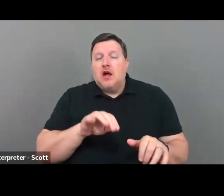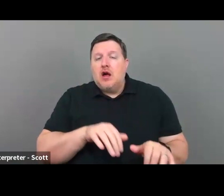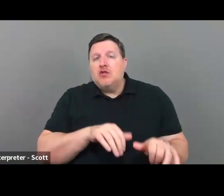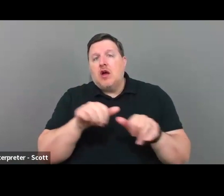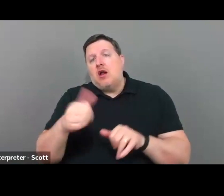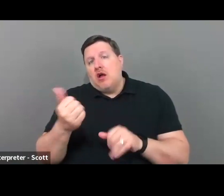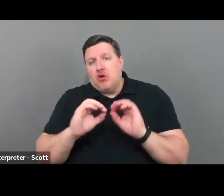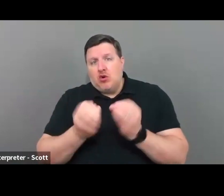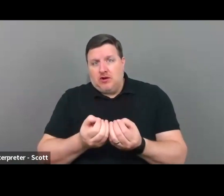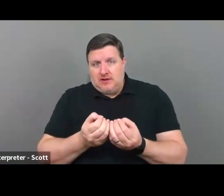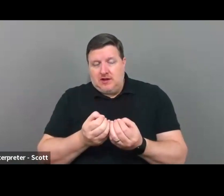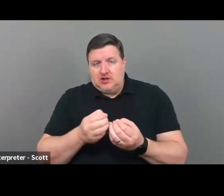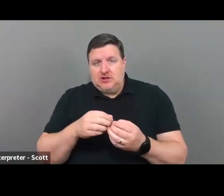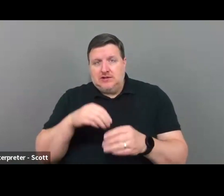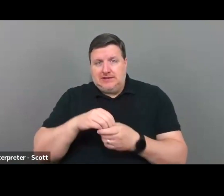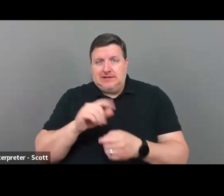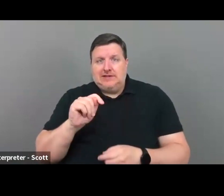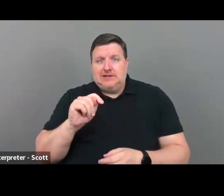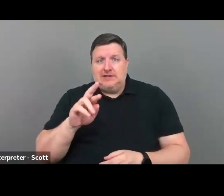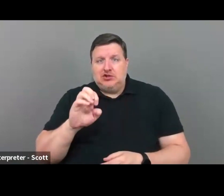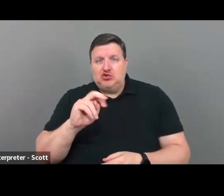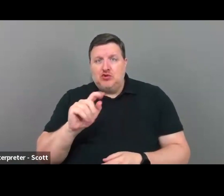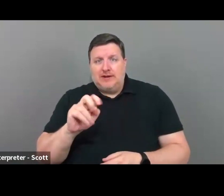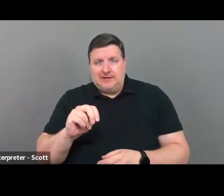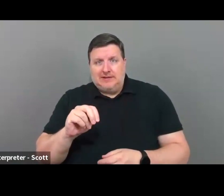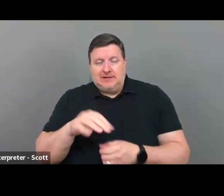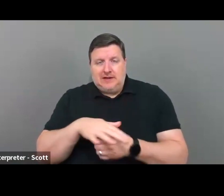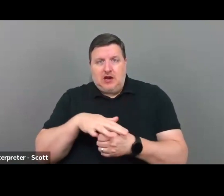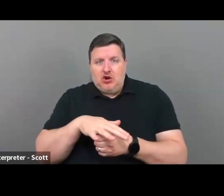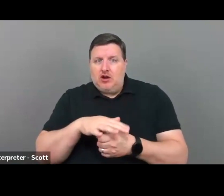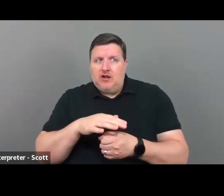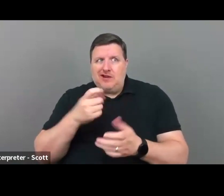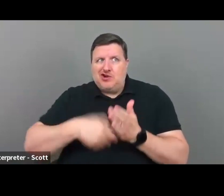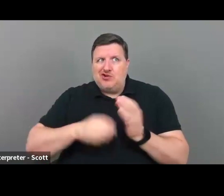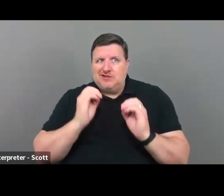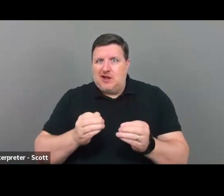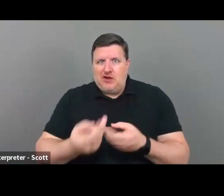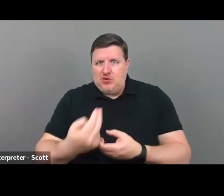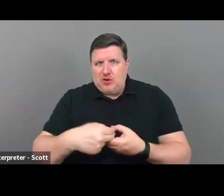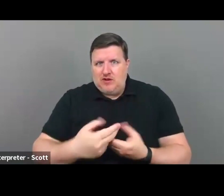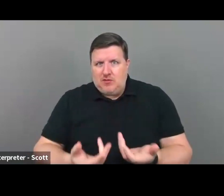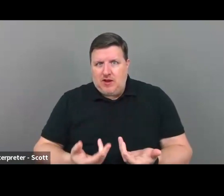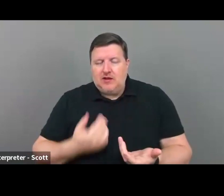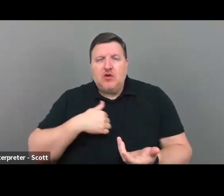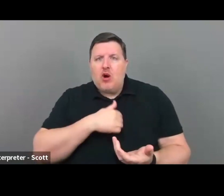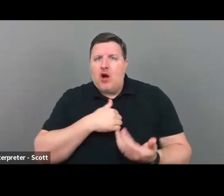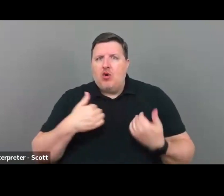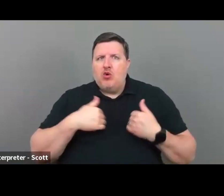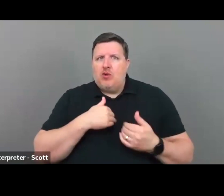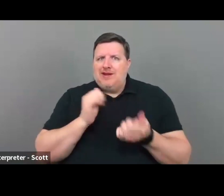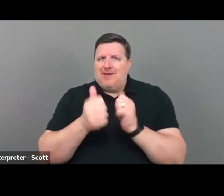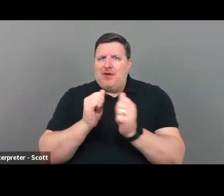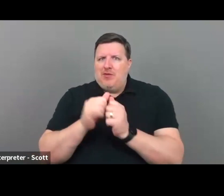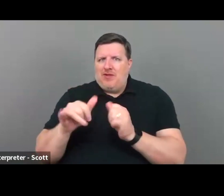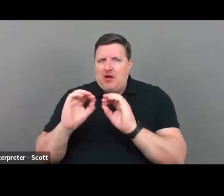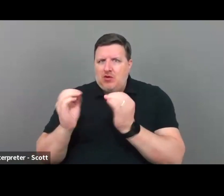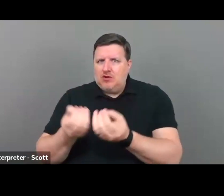charges nothing to participate. And so how do we put up ourselves against that organization,